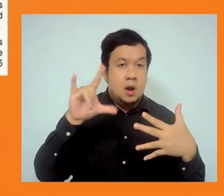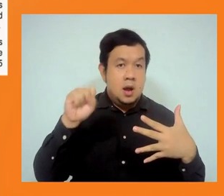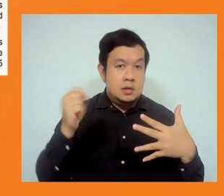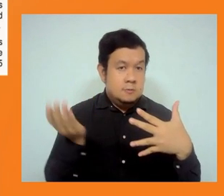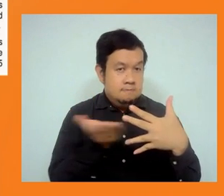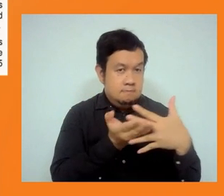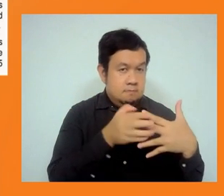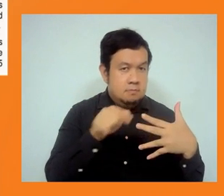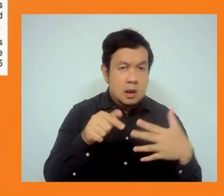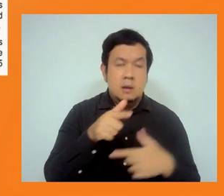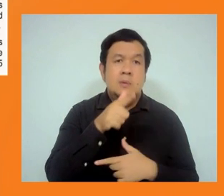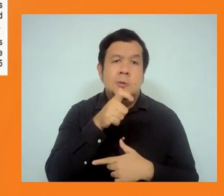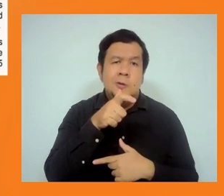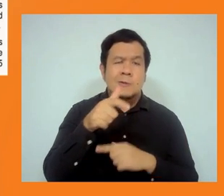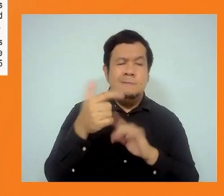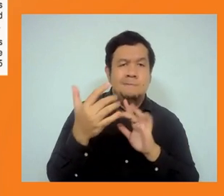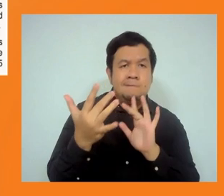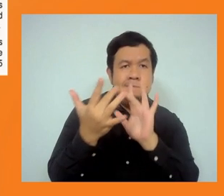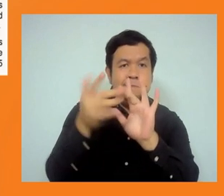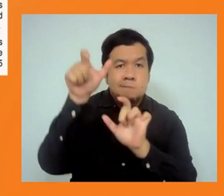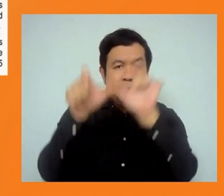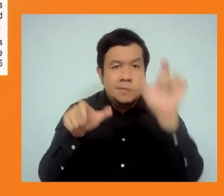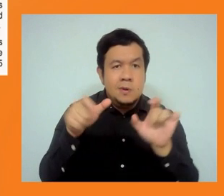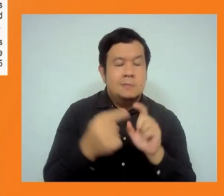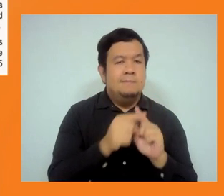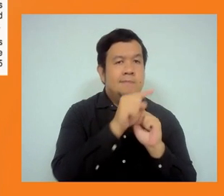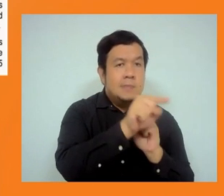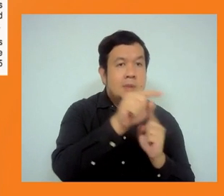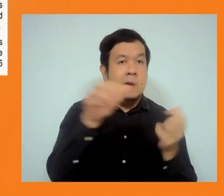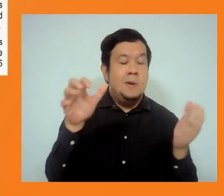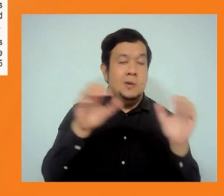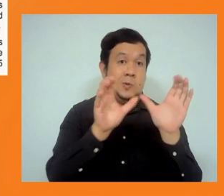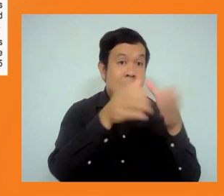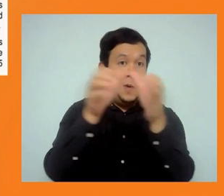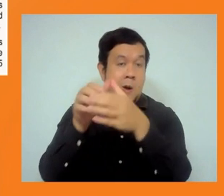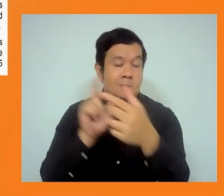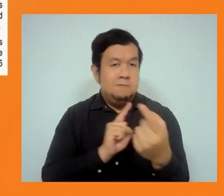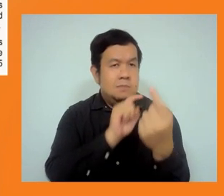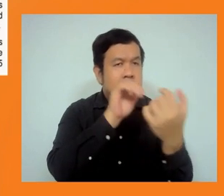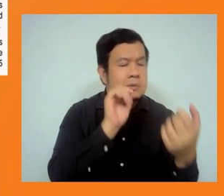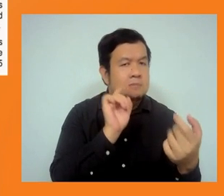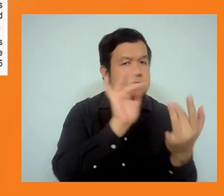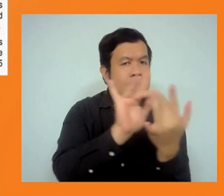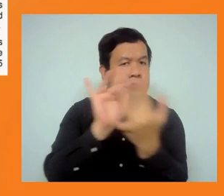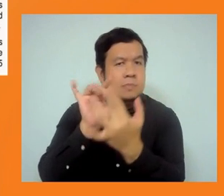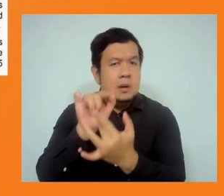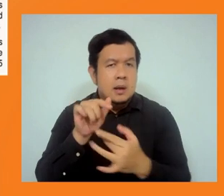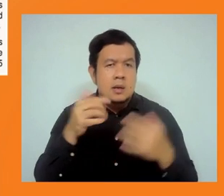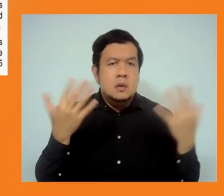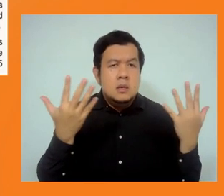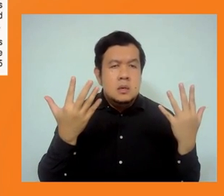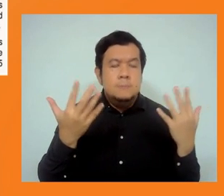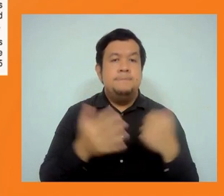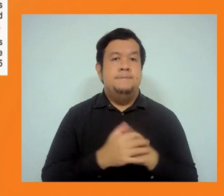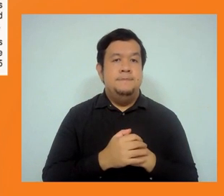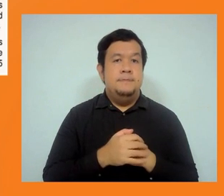agencies. And and this has actually confused the people. And and especially when the Chinese company involved